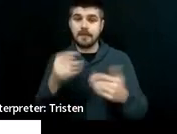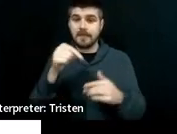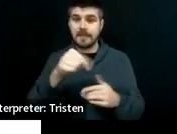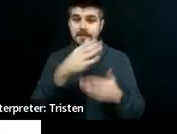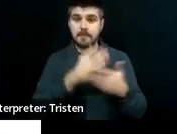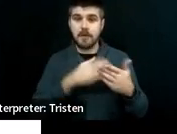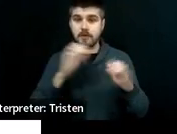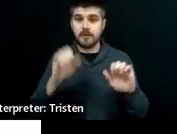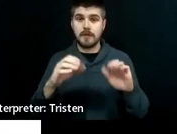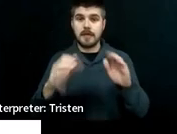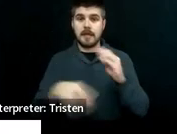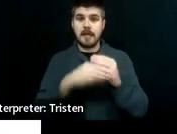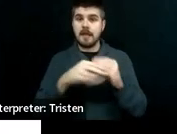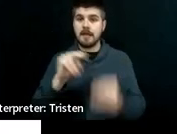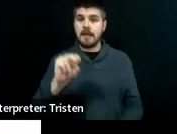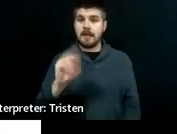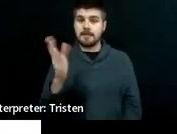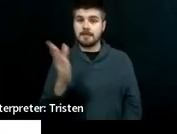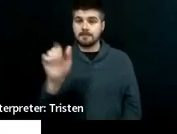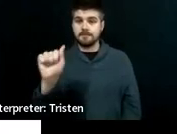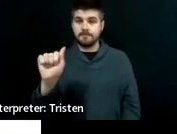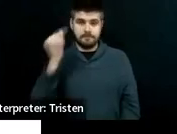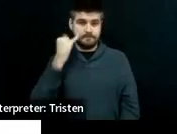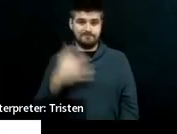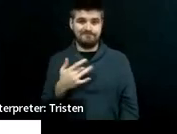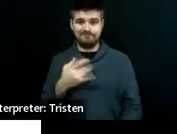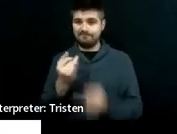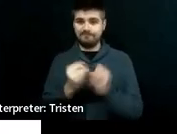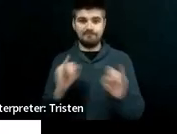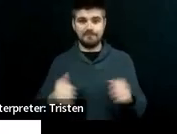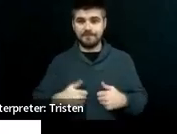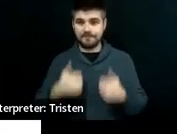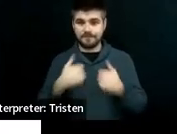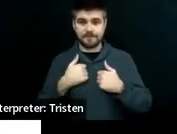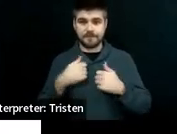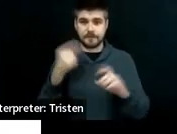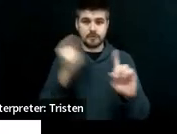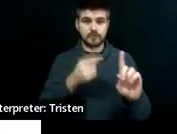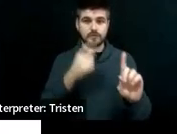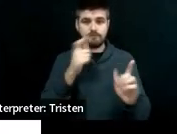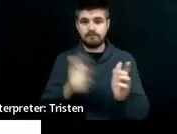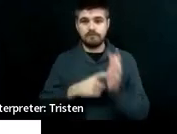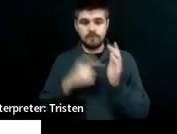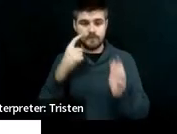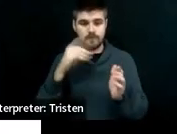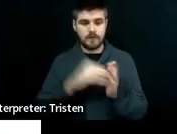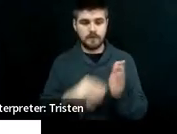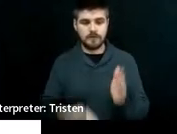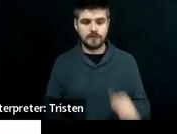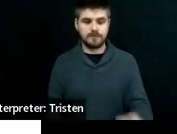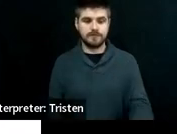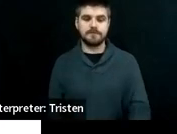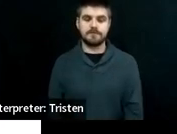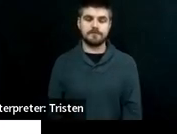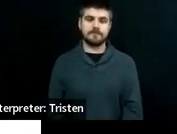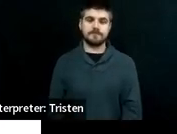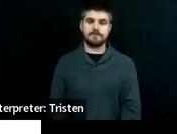team doesn't feel that the independent living goals are necessary for that student. Or appropriate. Yeah. Right.